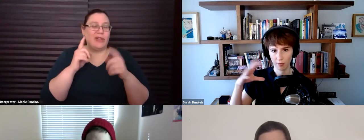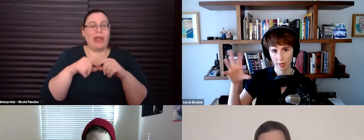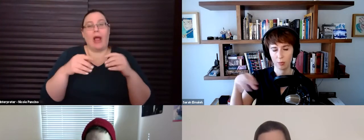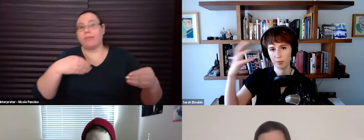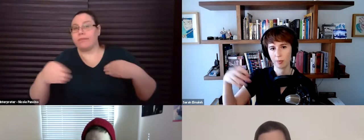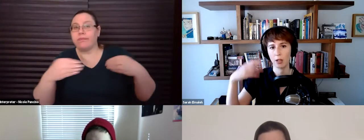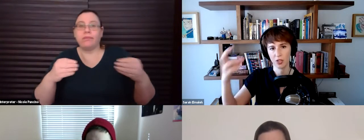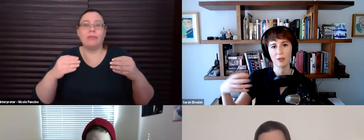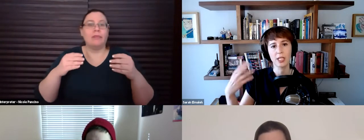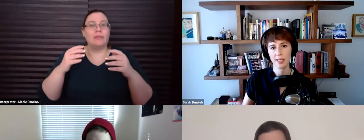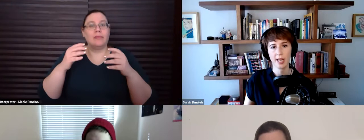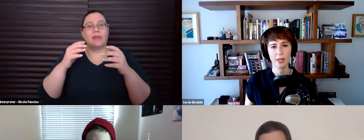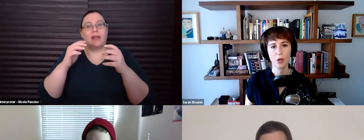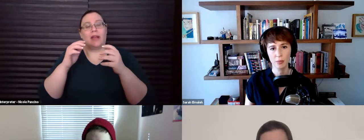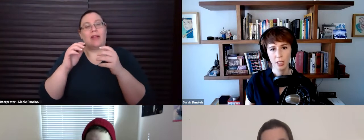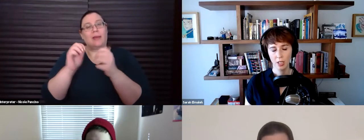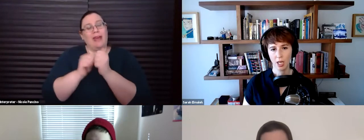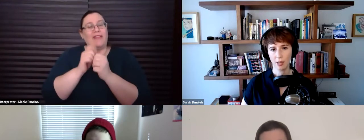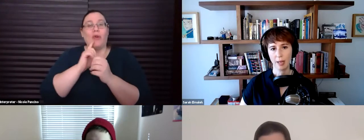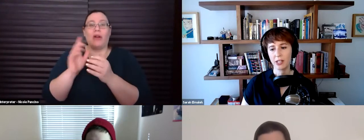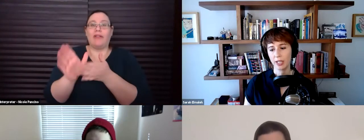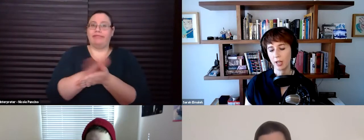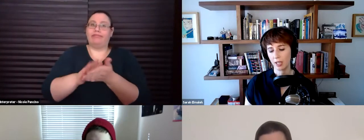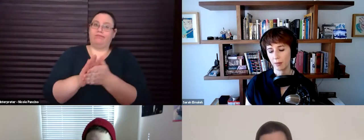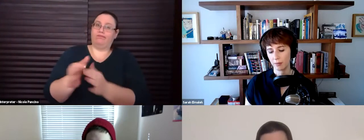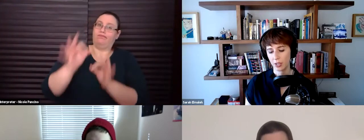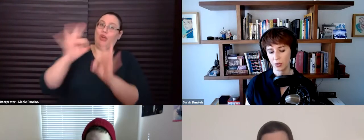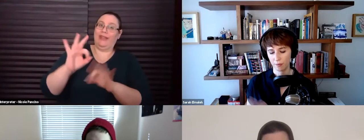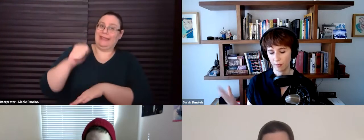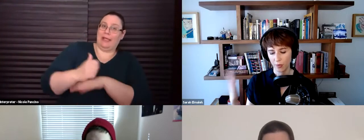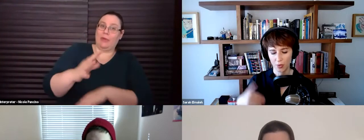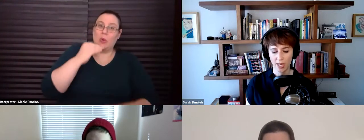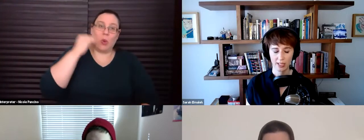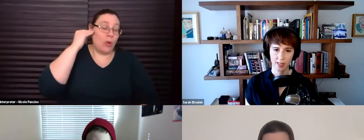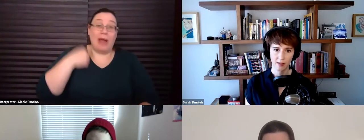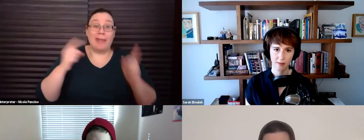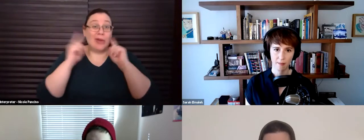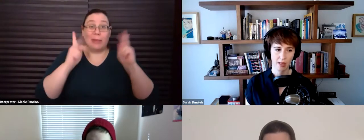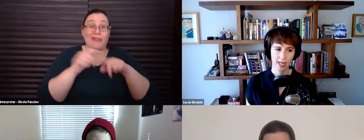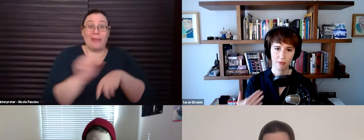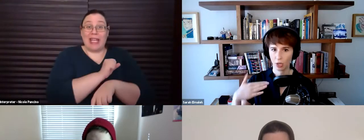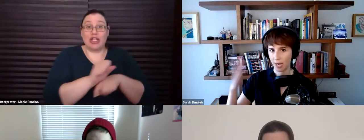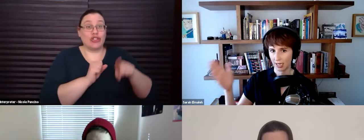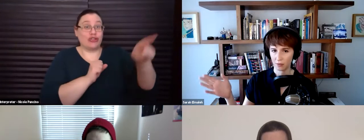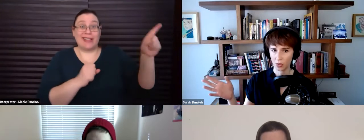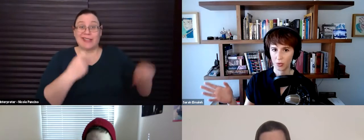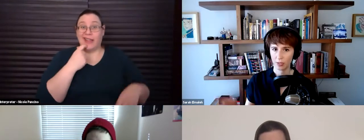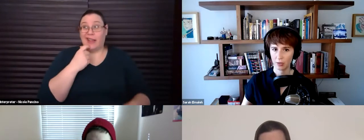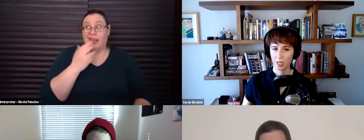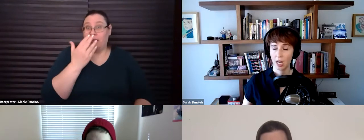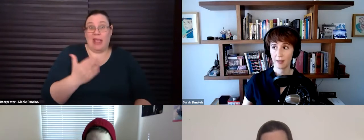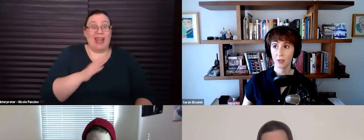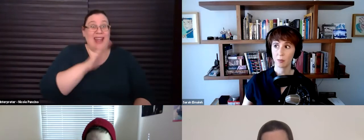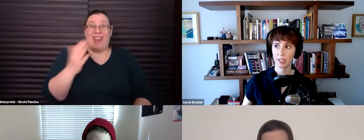or a final polish sounding setup at home. I'm hearing, um, industry folks weigh in and say that they, they may never go back into physical